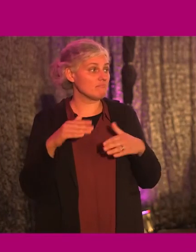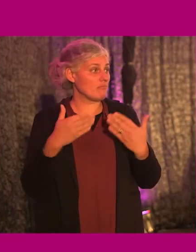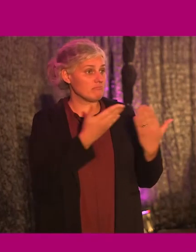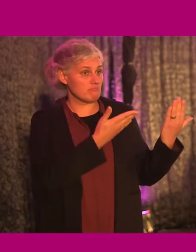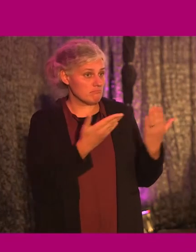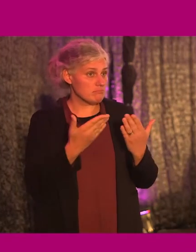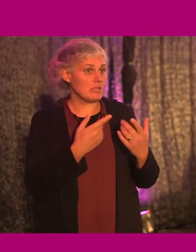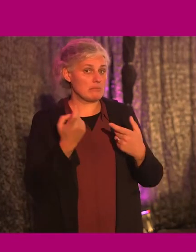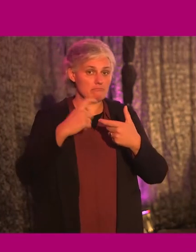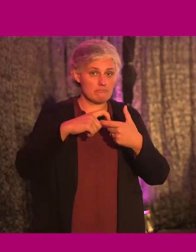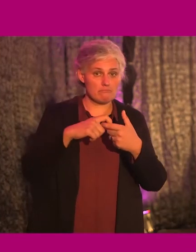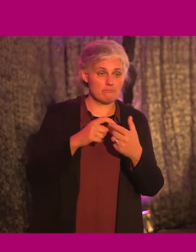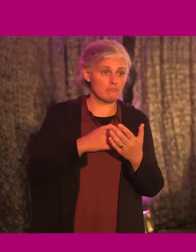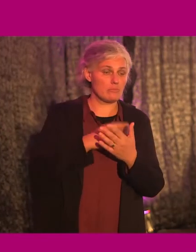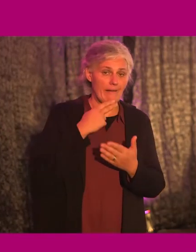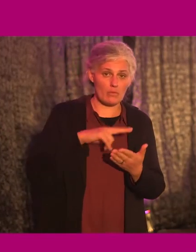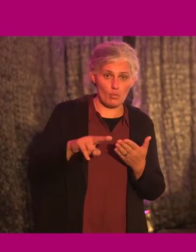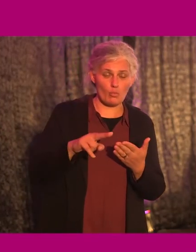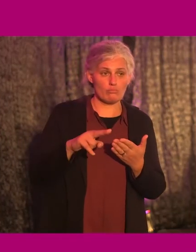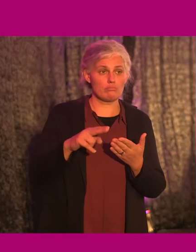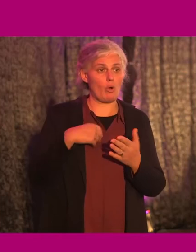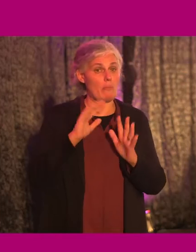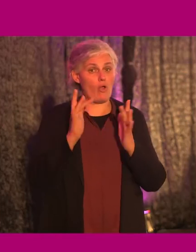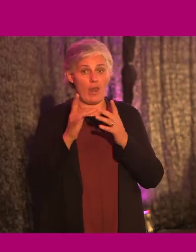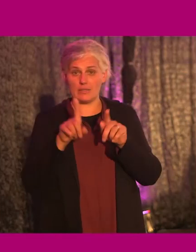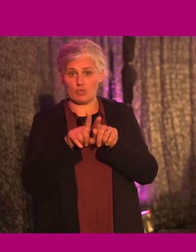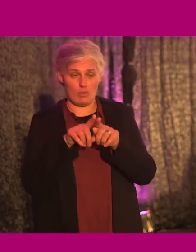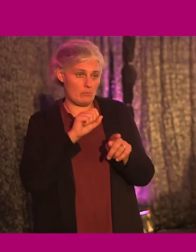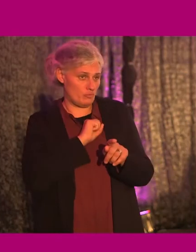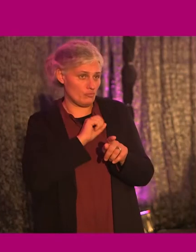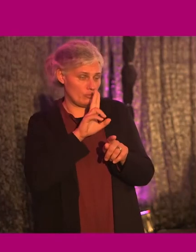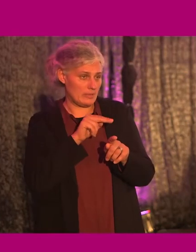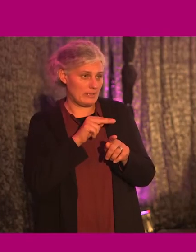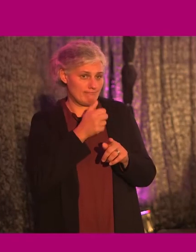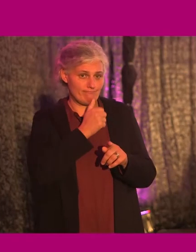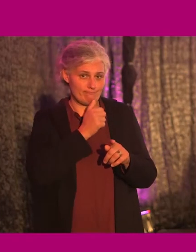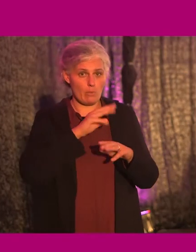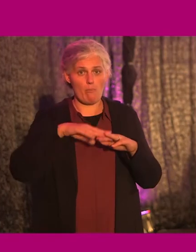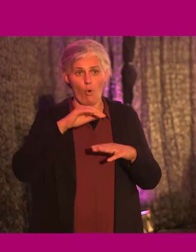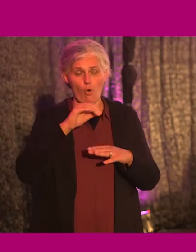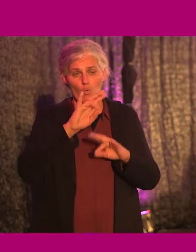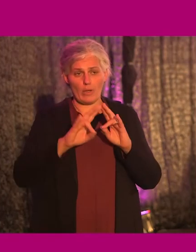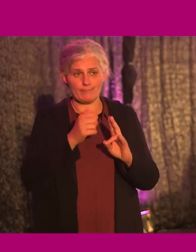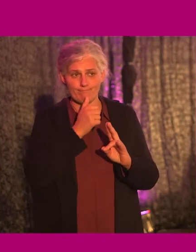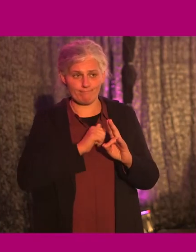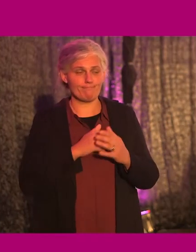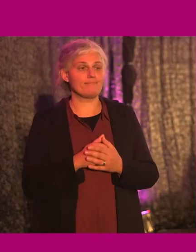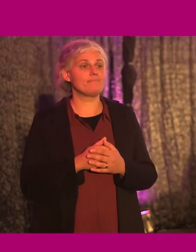connect either, you know, in the afternoon or even online, I'm sure, uh, to answer any more questions. So we will take that one question.